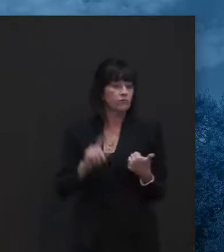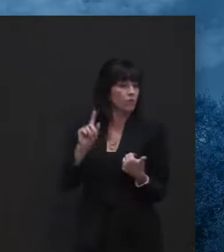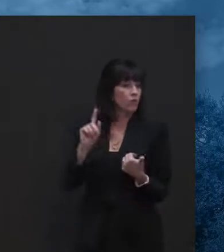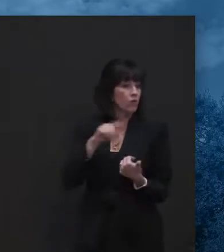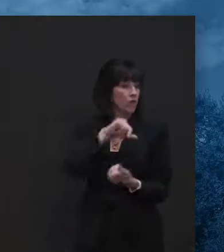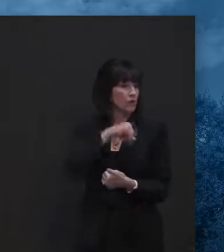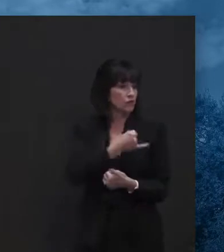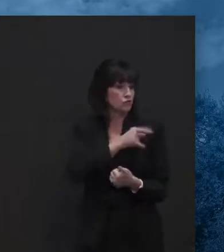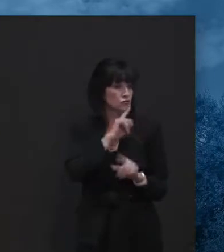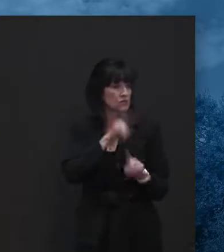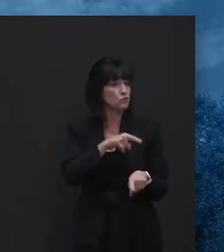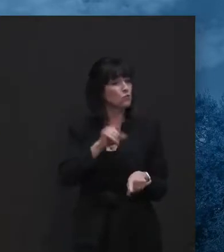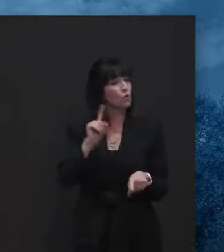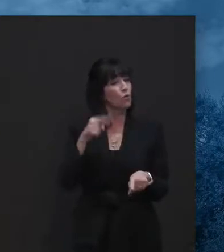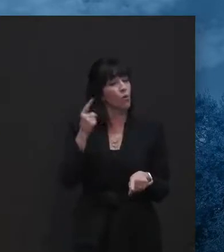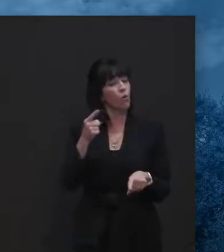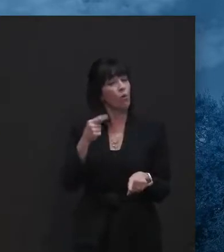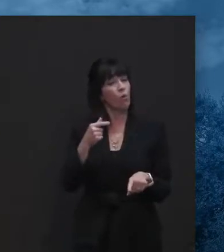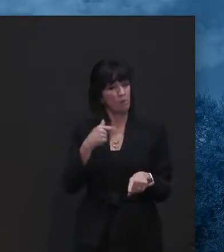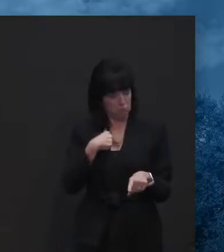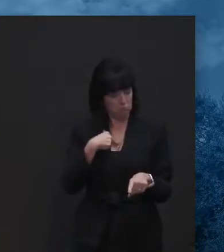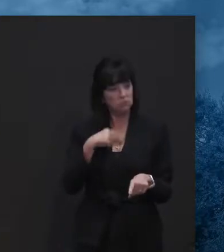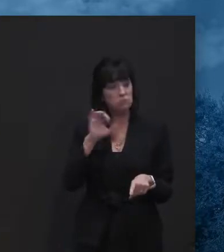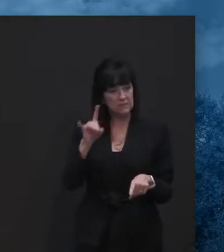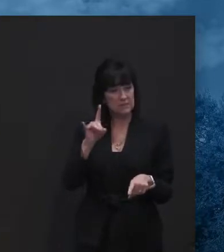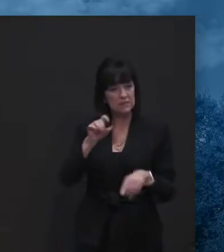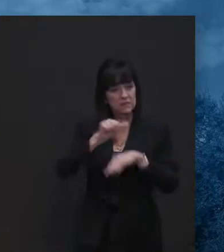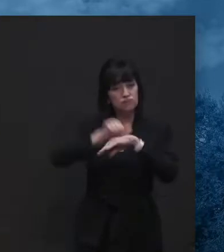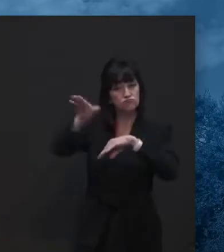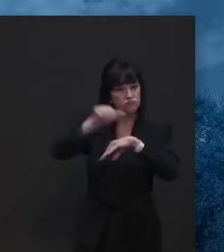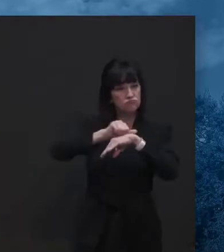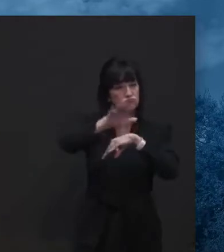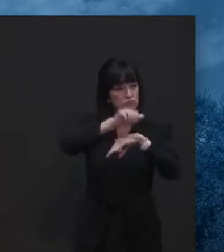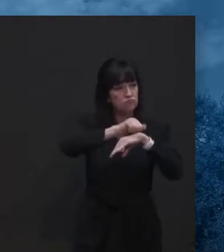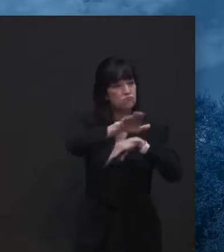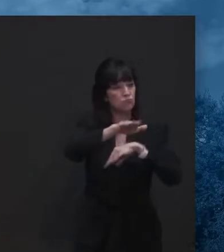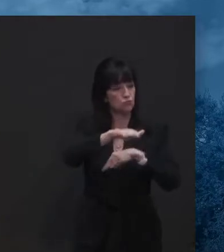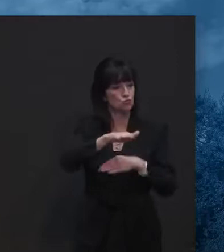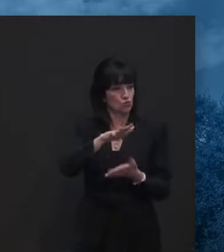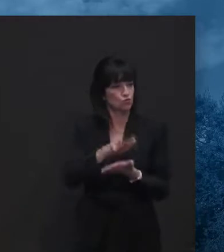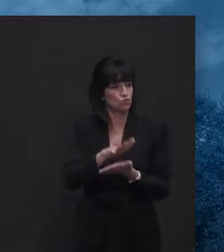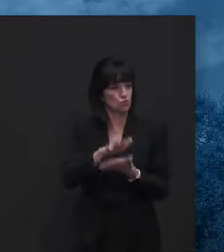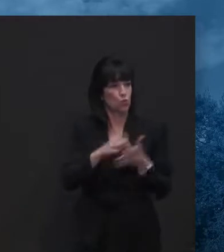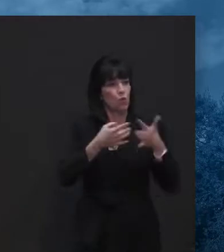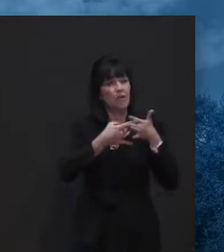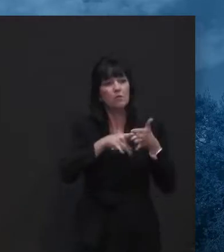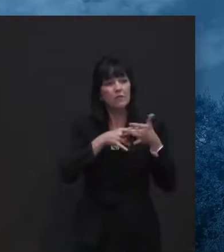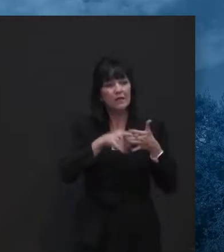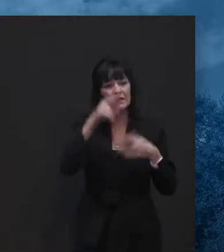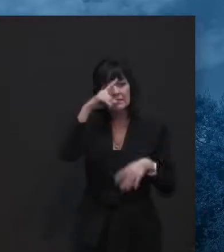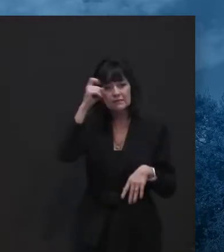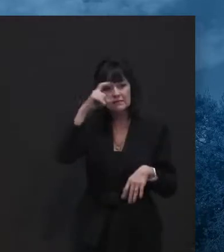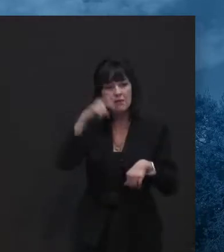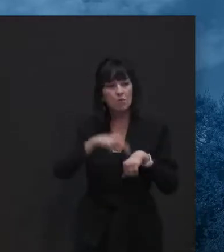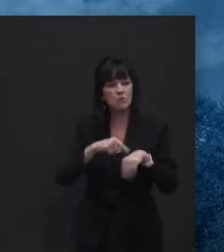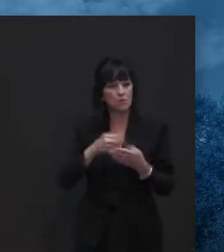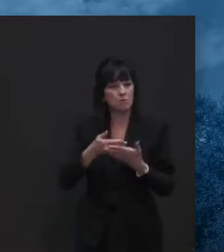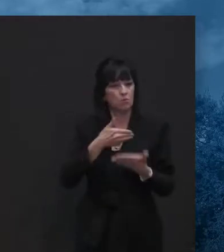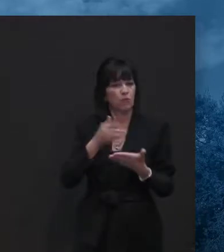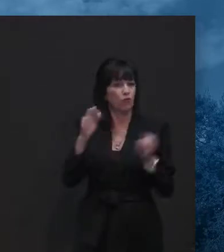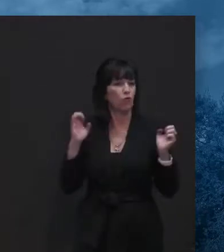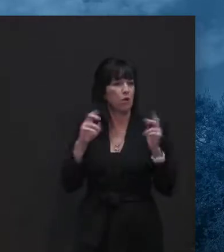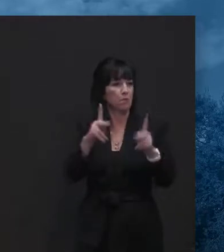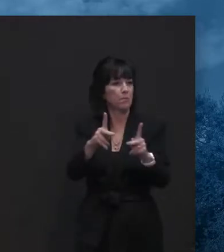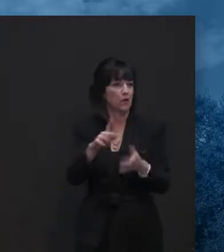I'll add is, uh, we did push out packages, uh, to every school in the beginning, probably late summer, you know, prior to them going back to, uh, any